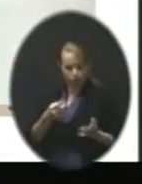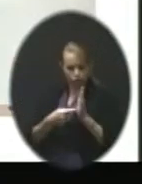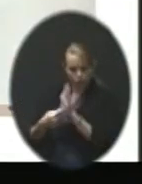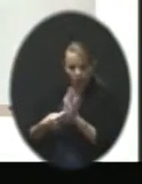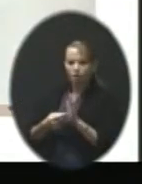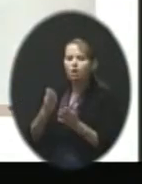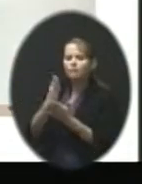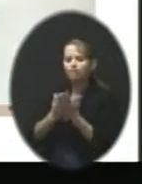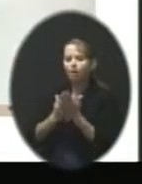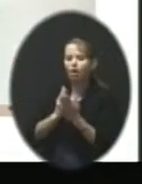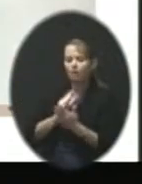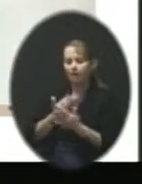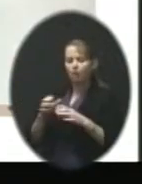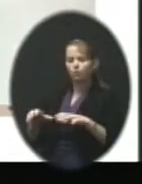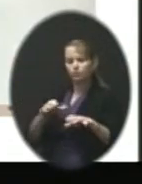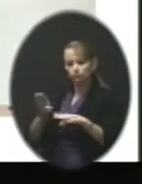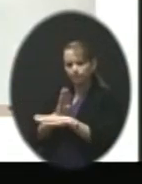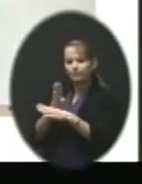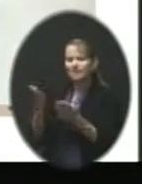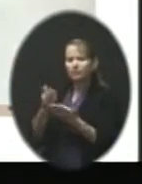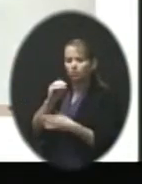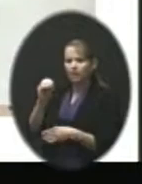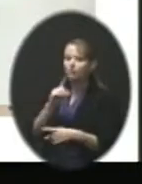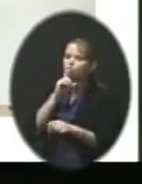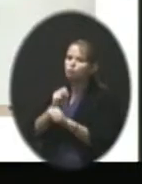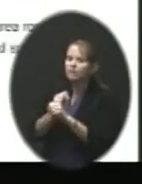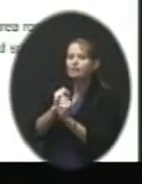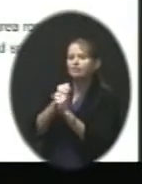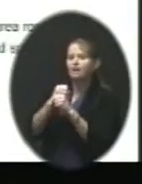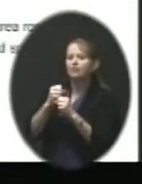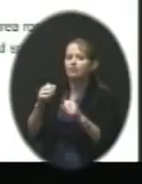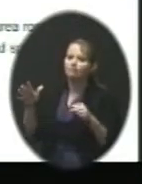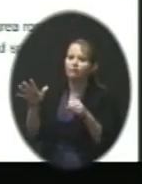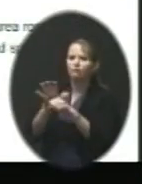in Olathe to really make this a community process.